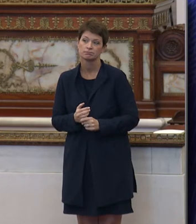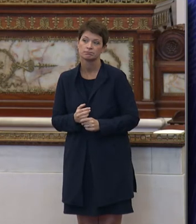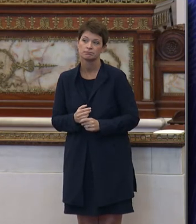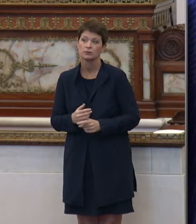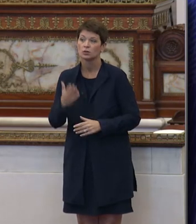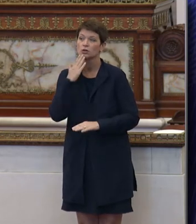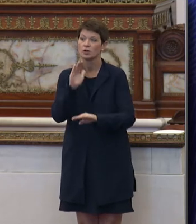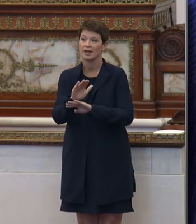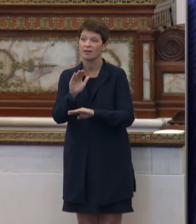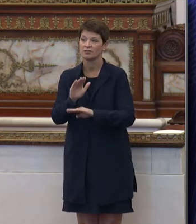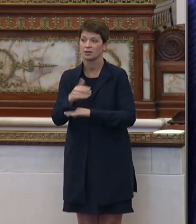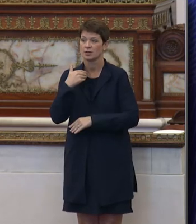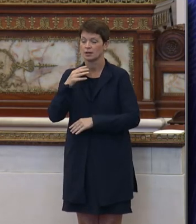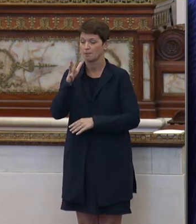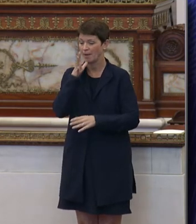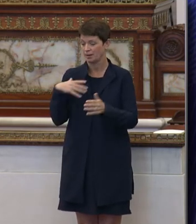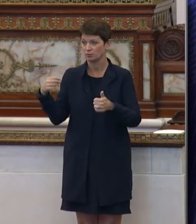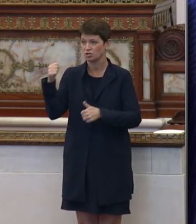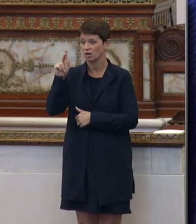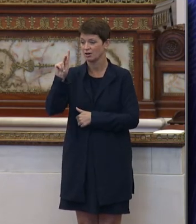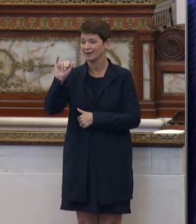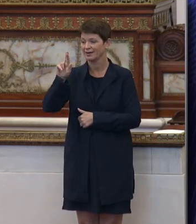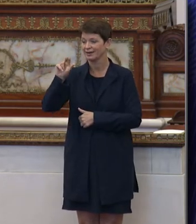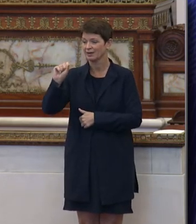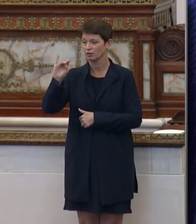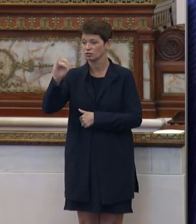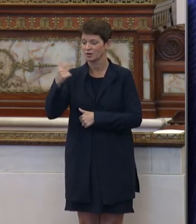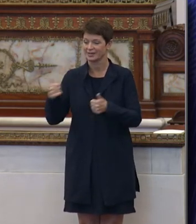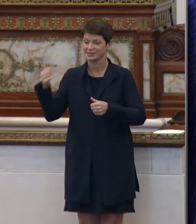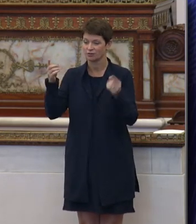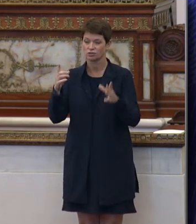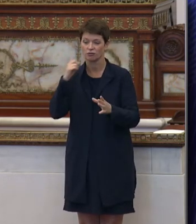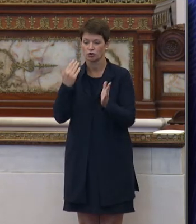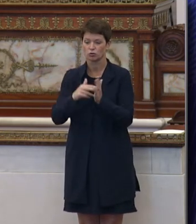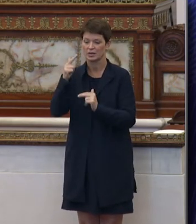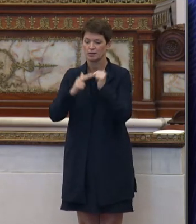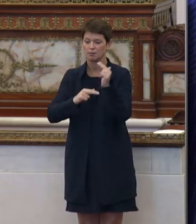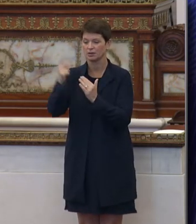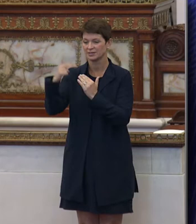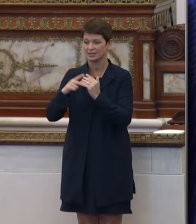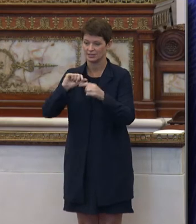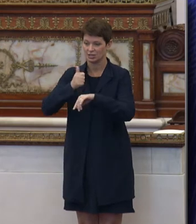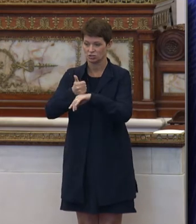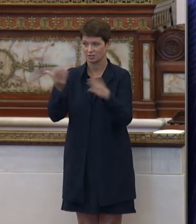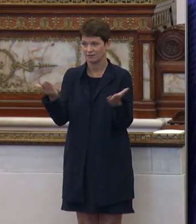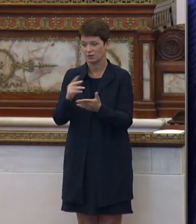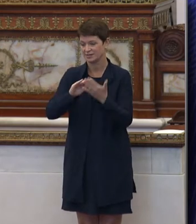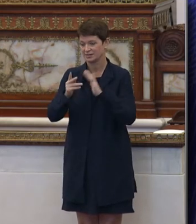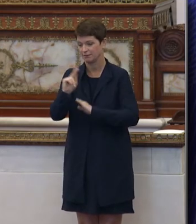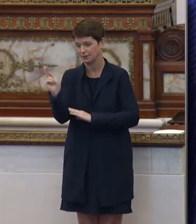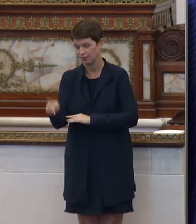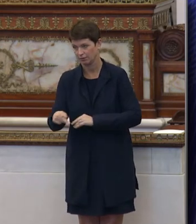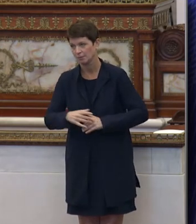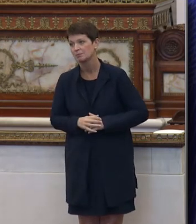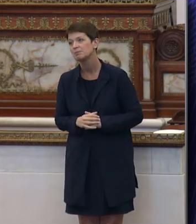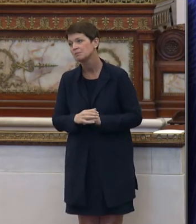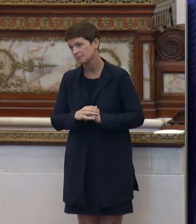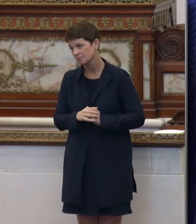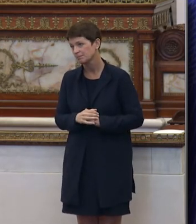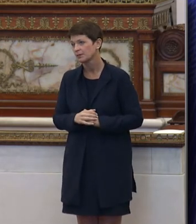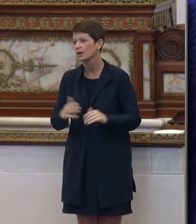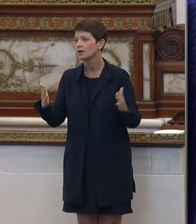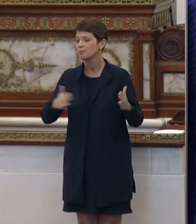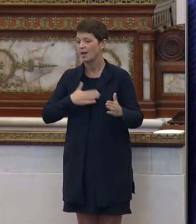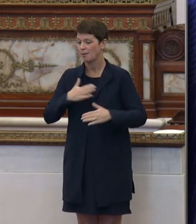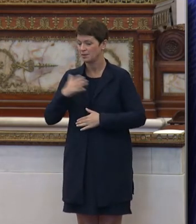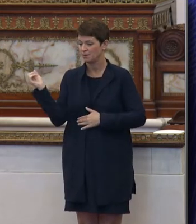Good afternoon, Madam Chair. Keira Strong, Executive Director of the Rebuild Initiative of the City of Philadelphia. I'm pleased